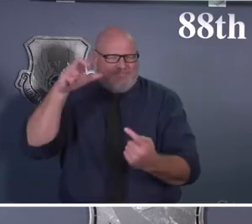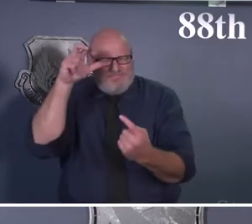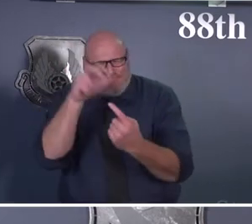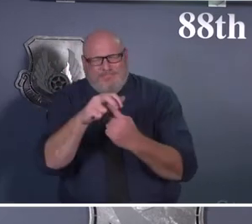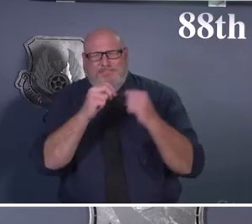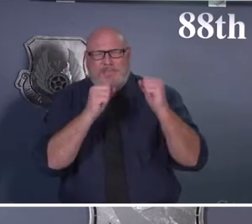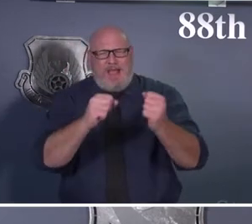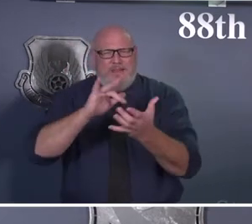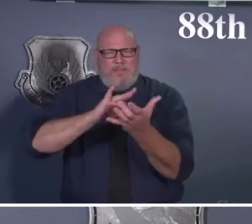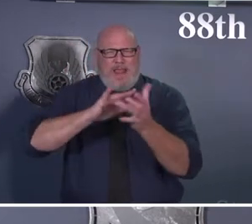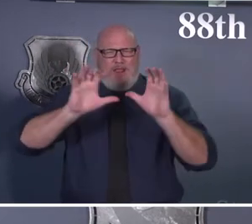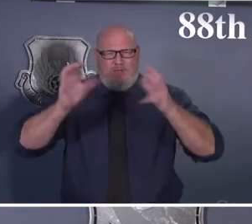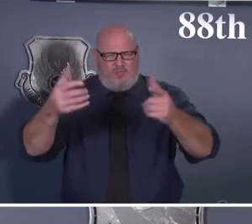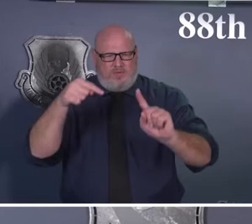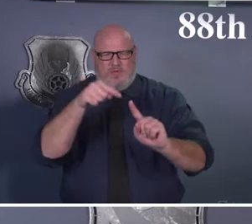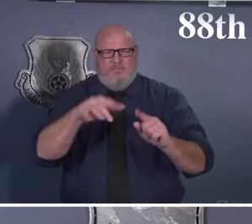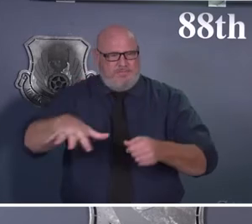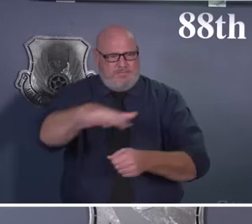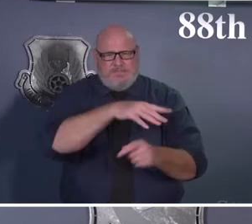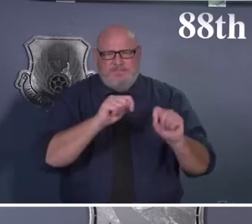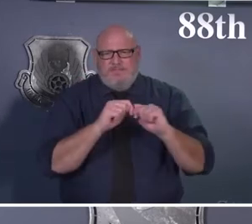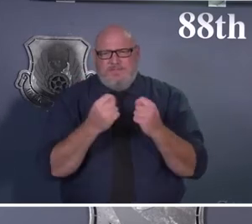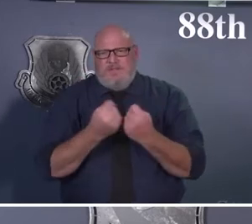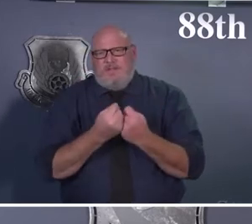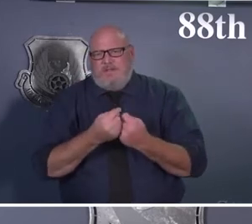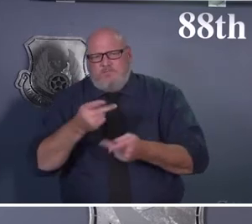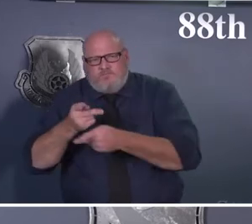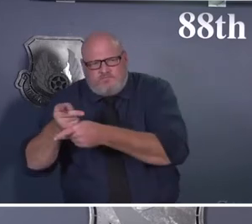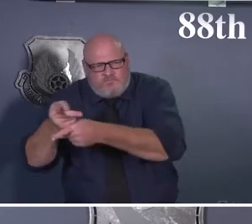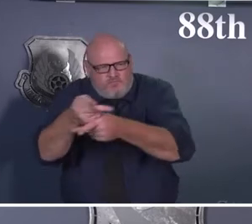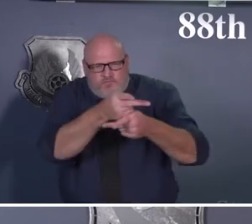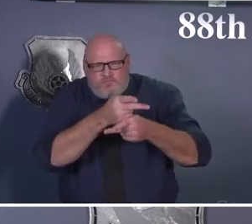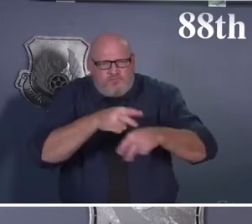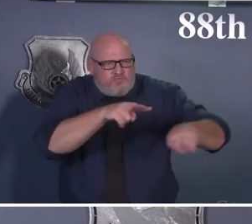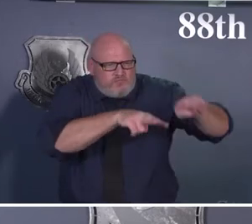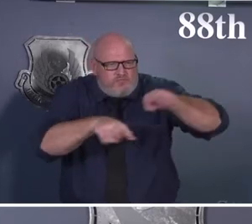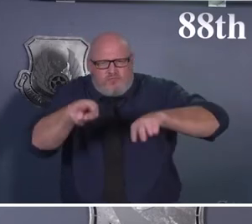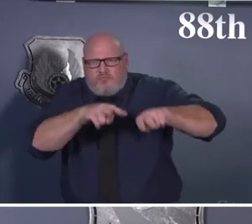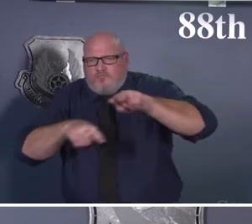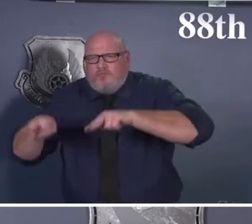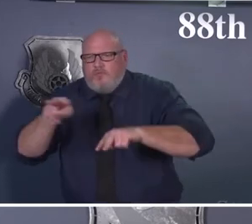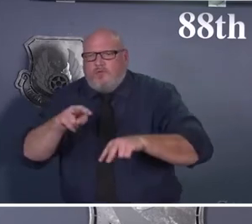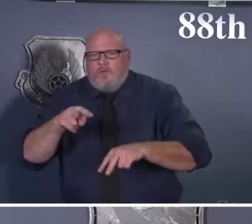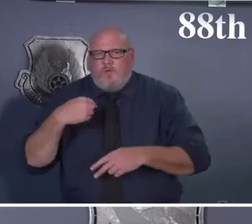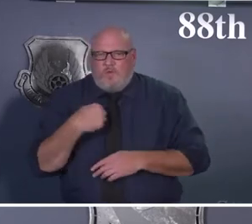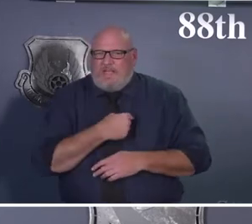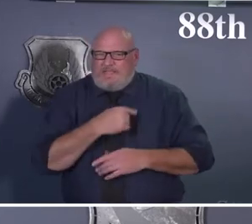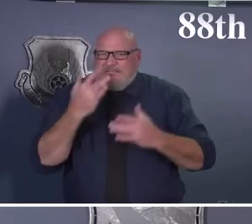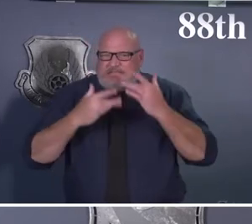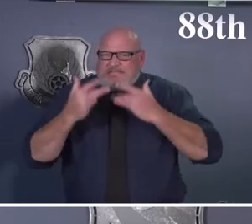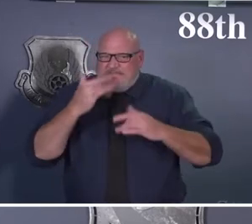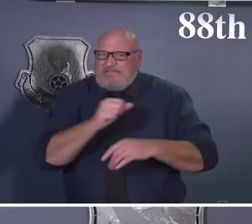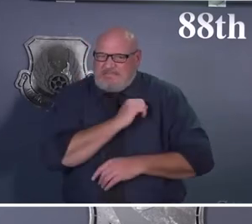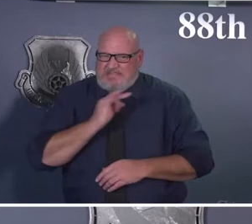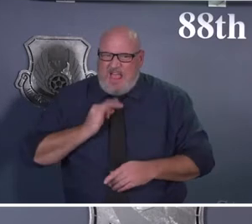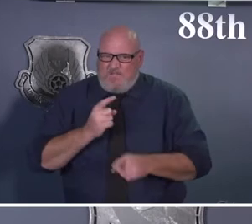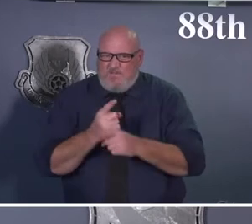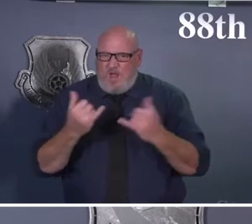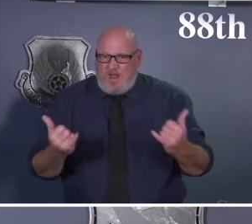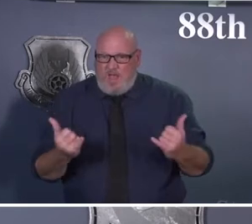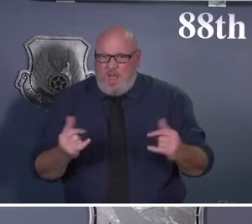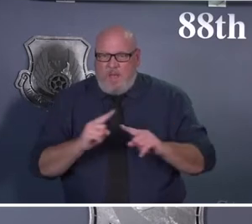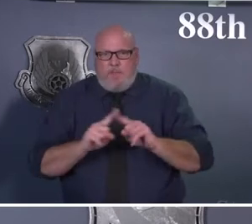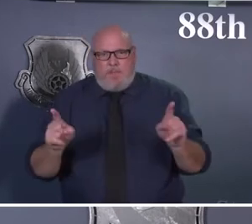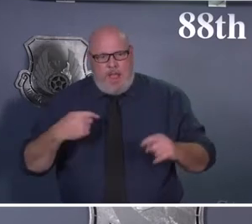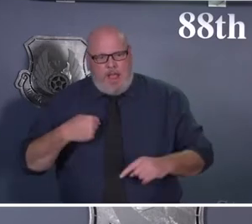beneficiaries, but realize too that right now we're faced with supporting the nation in multiple capacities, and we're proud to do so. We thank you for your